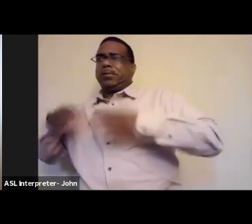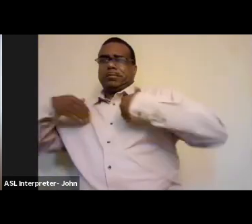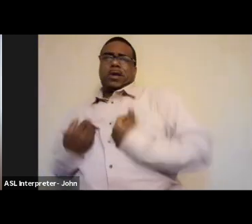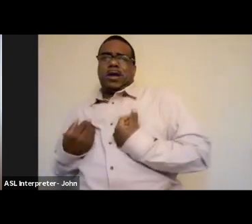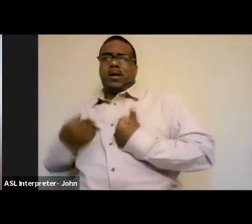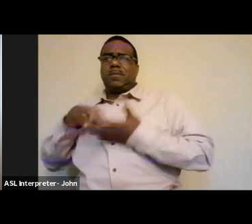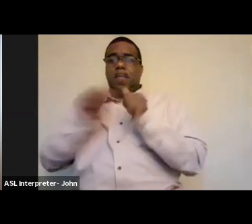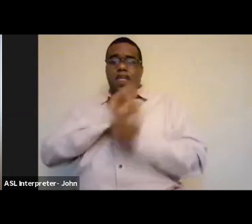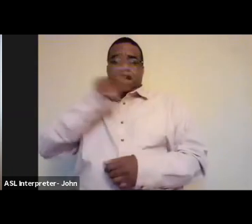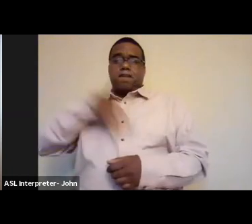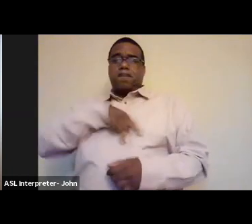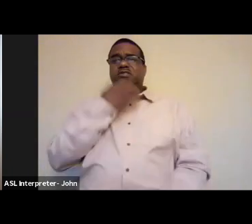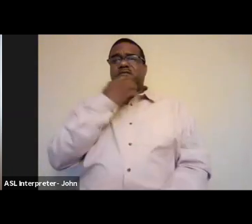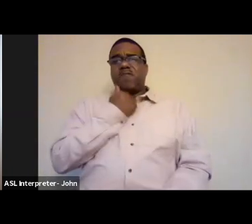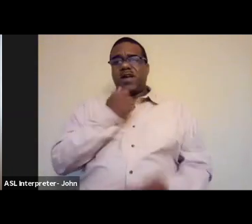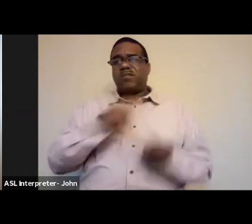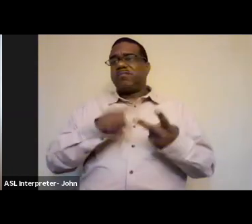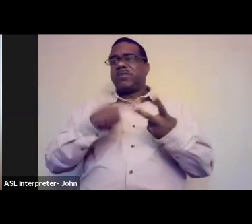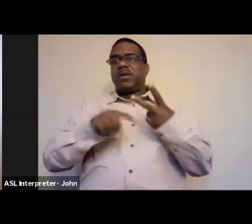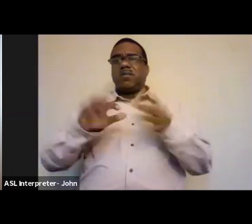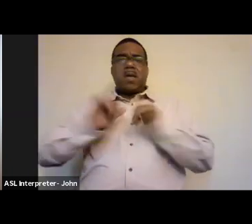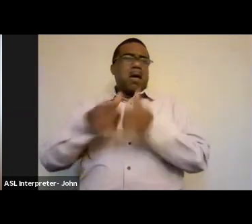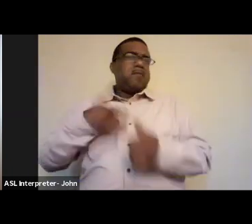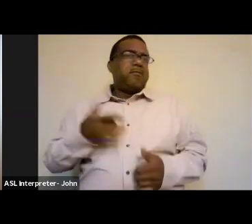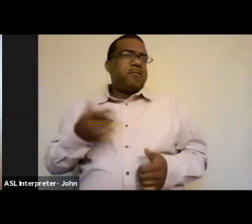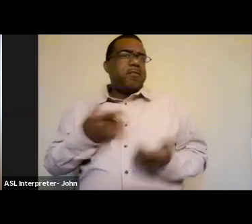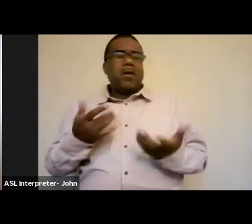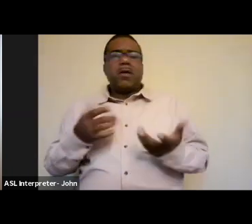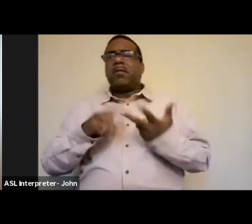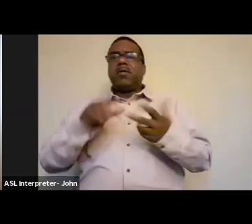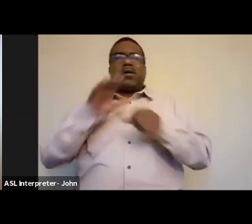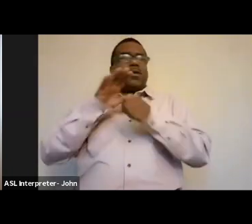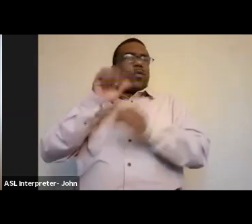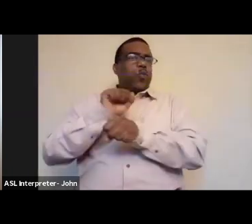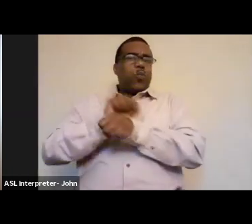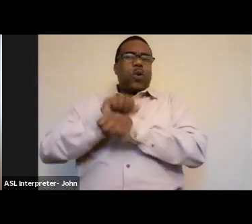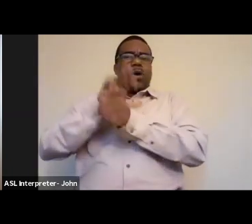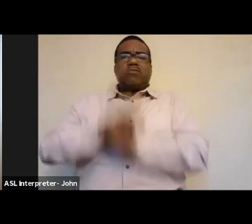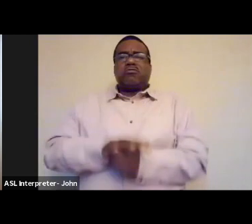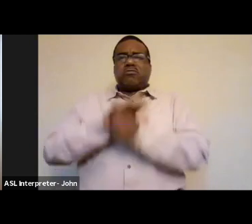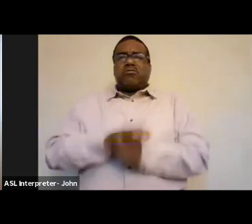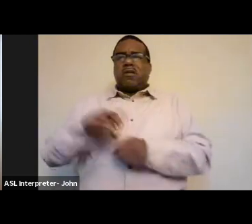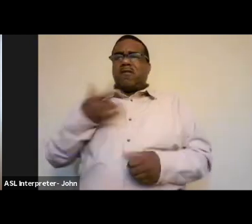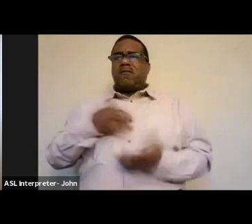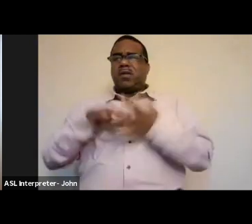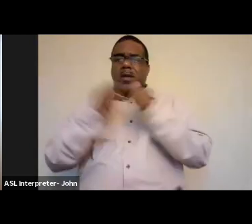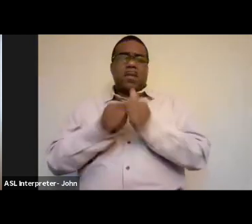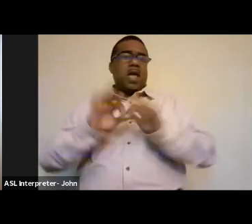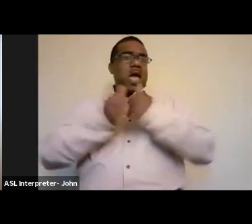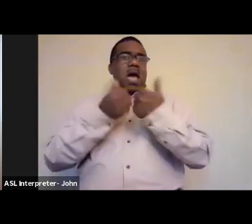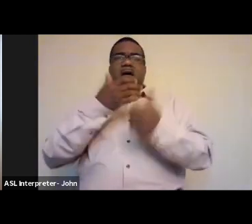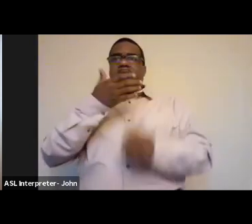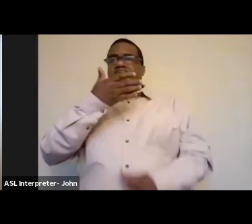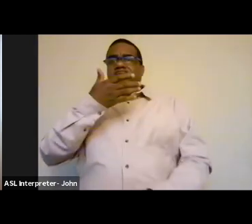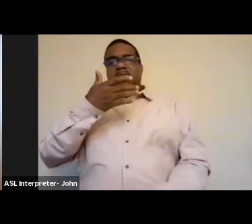personal value, in the way that you're feeling that week, in the stress from work is making you feel like the way to feel better is to consume.